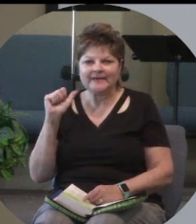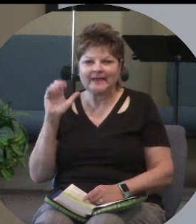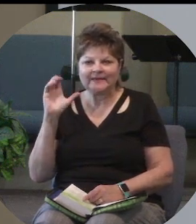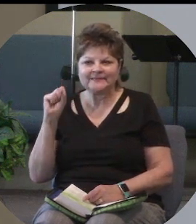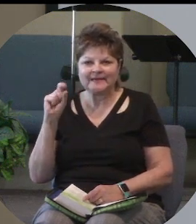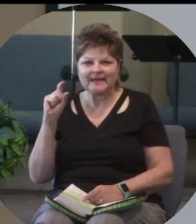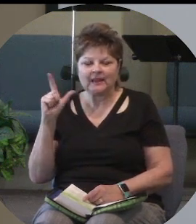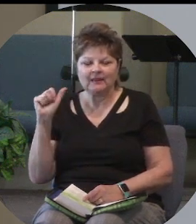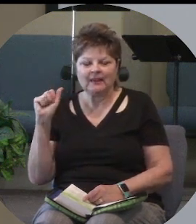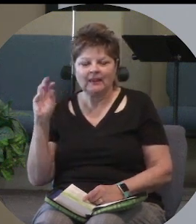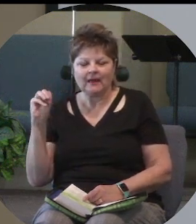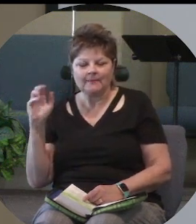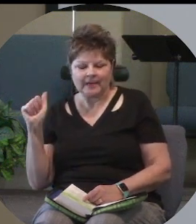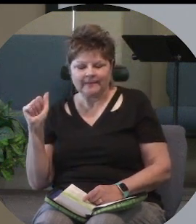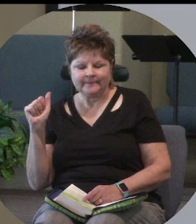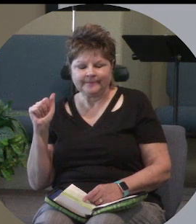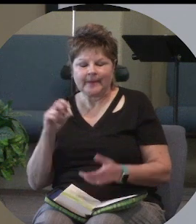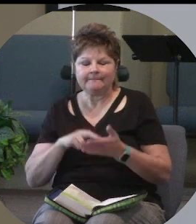God of our refuge.